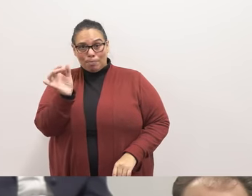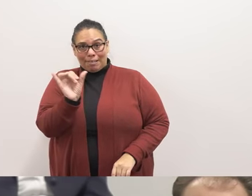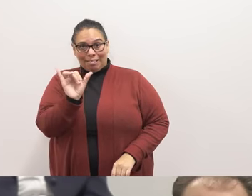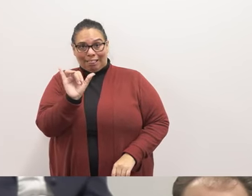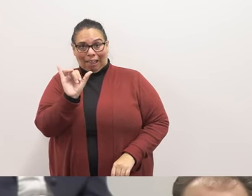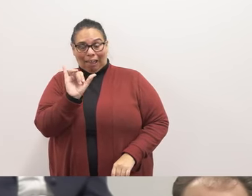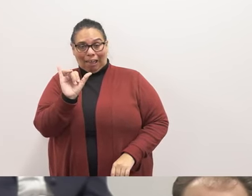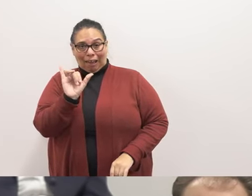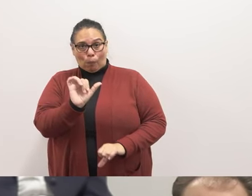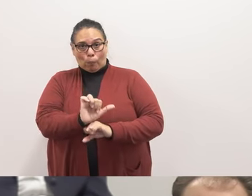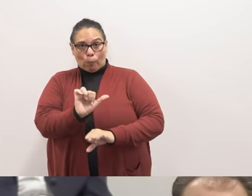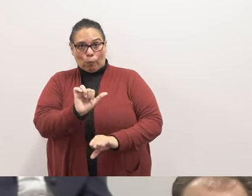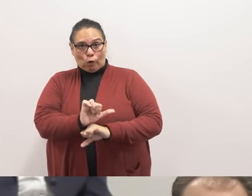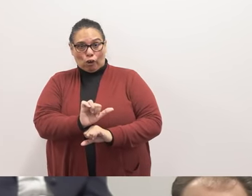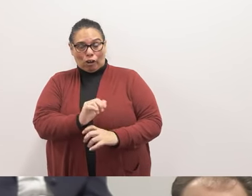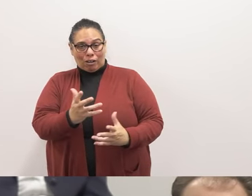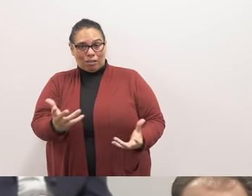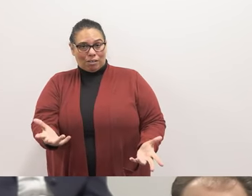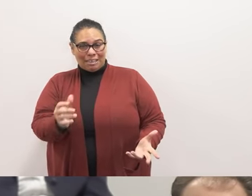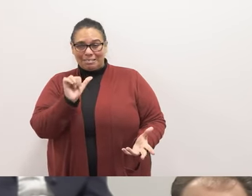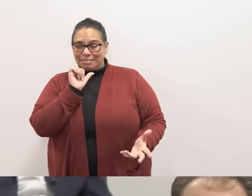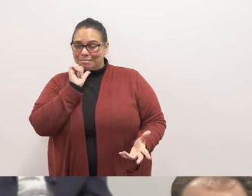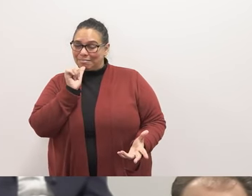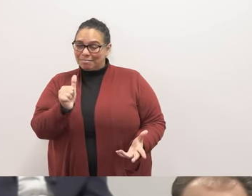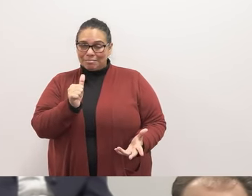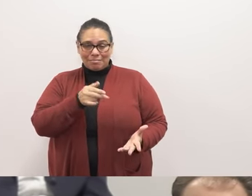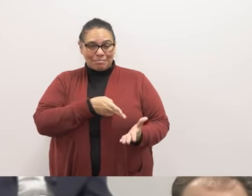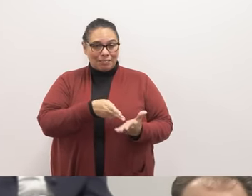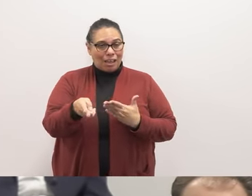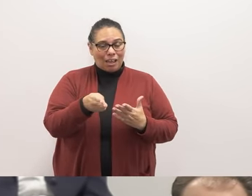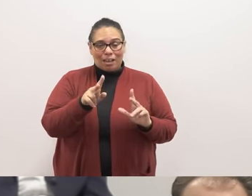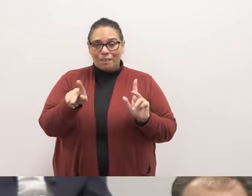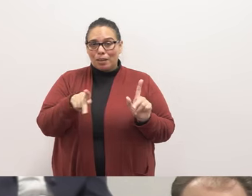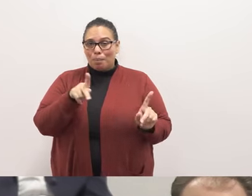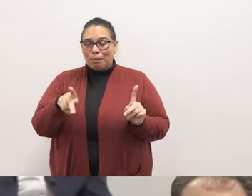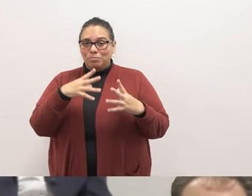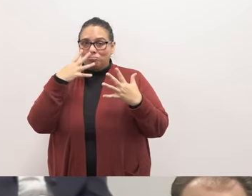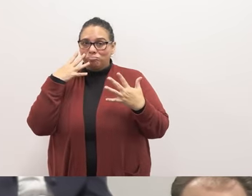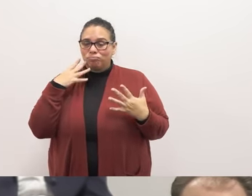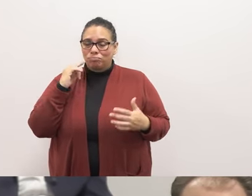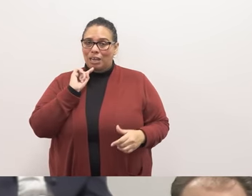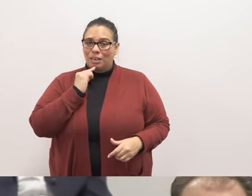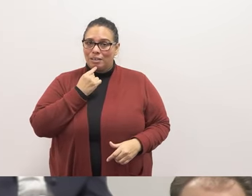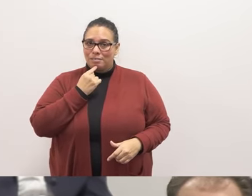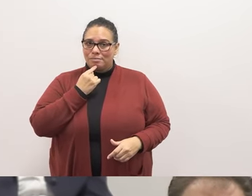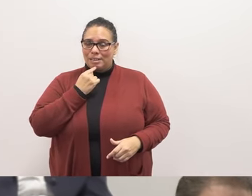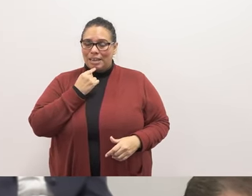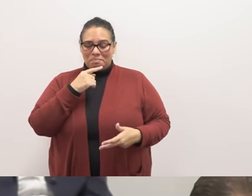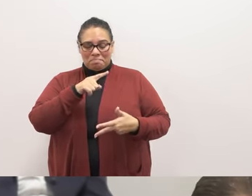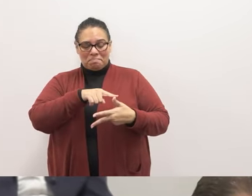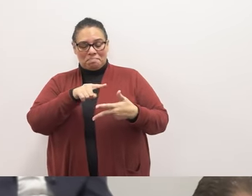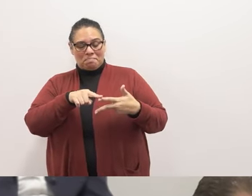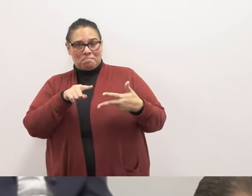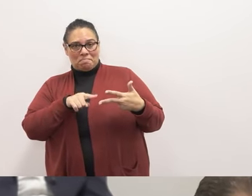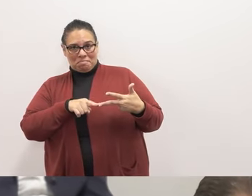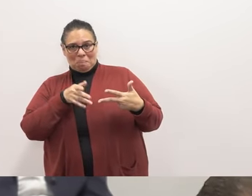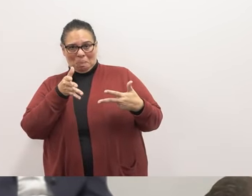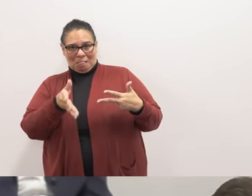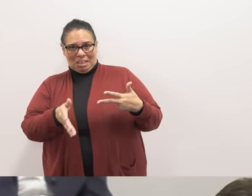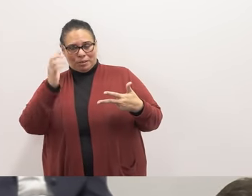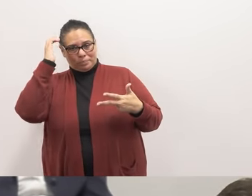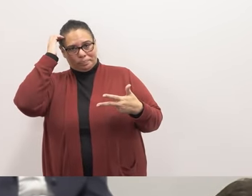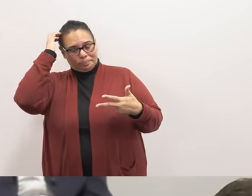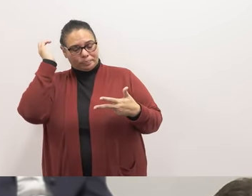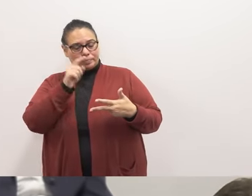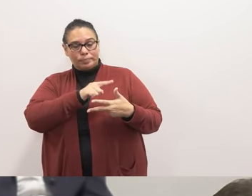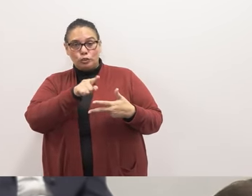feels disingenuous to the public and sadly disappointing. I will leave you with three things in my minute. You are